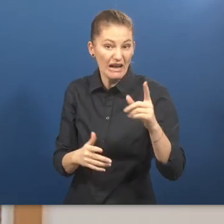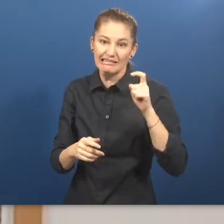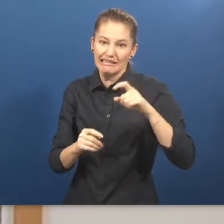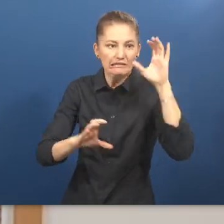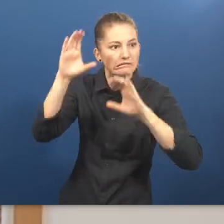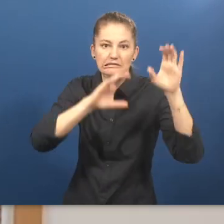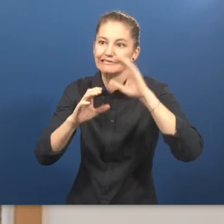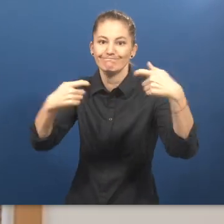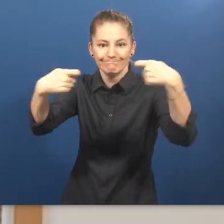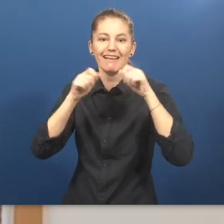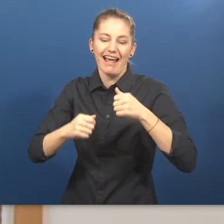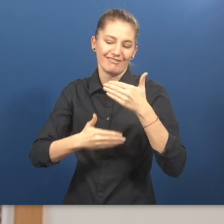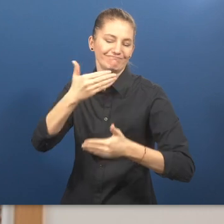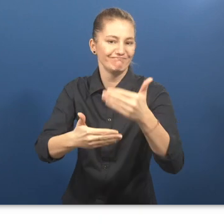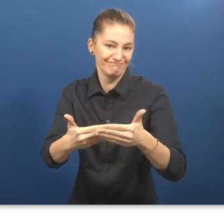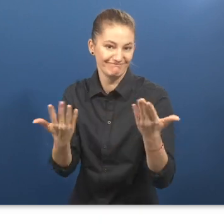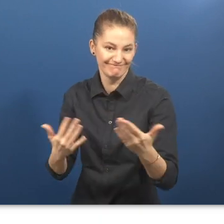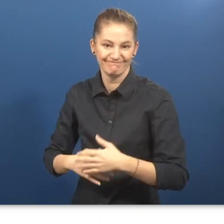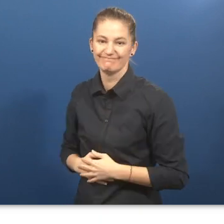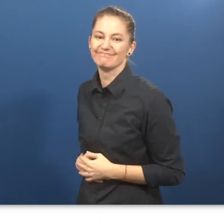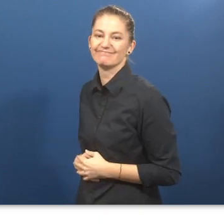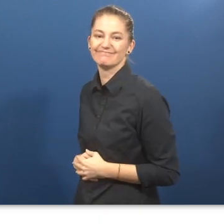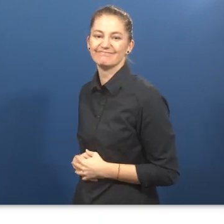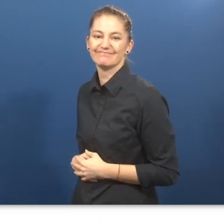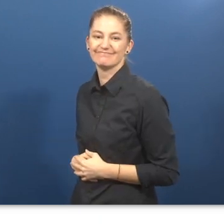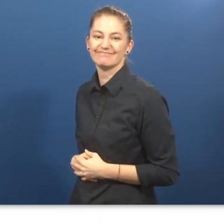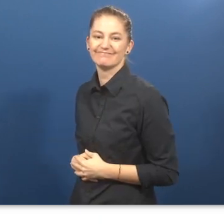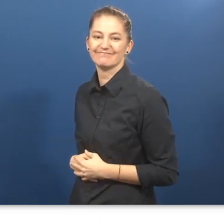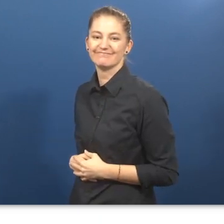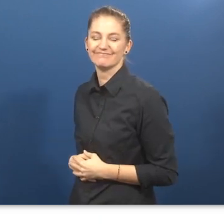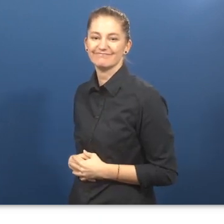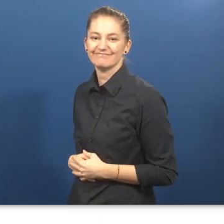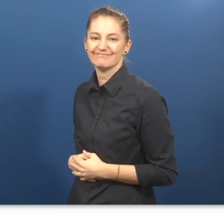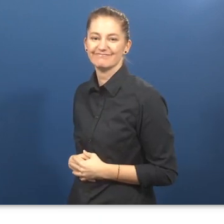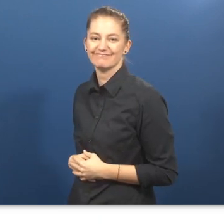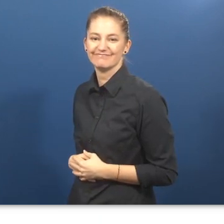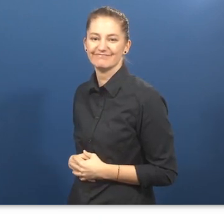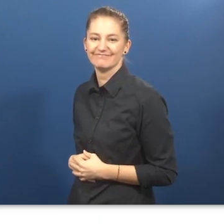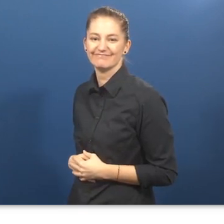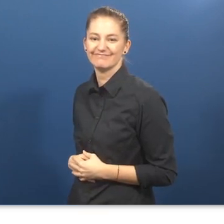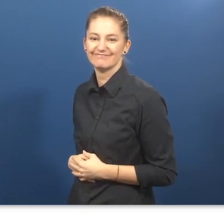sustain our project into the future. Zero Project for a world without barriers.